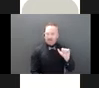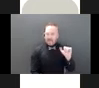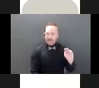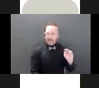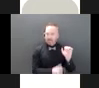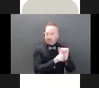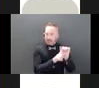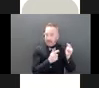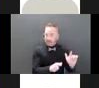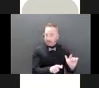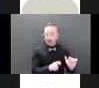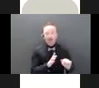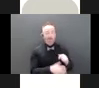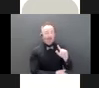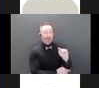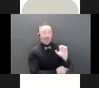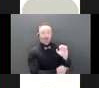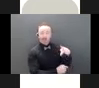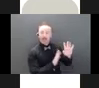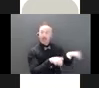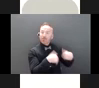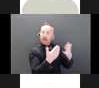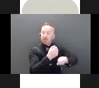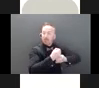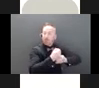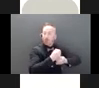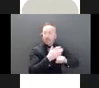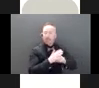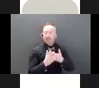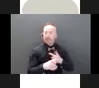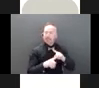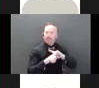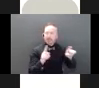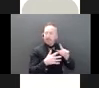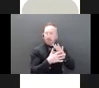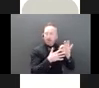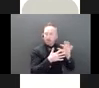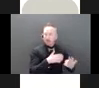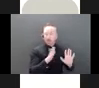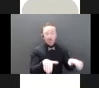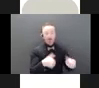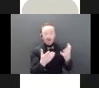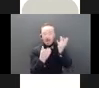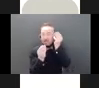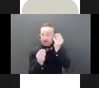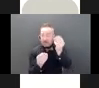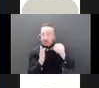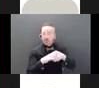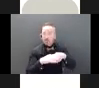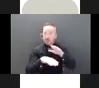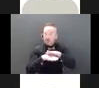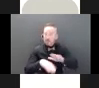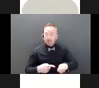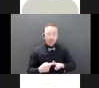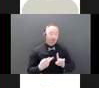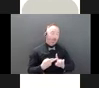contact person could provide support in a variety of ways, such as providing information to the advisor, or they might